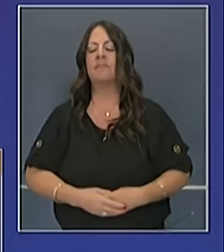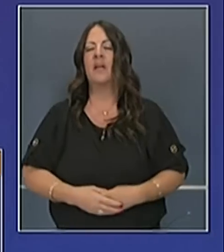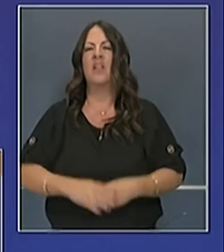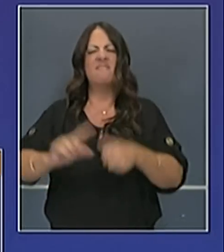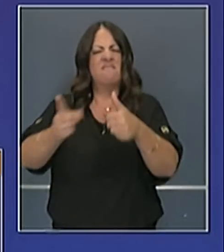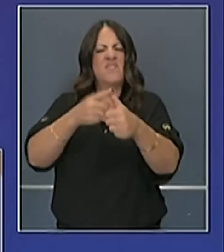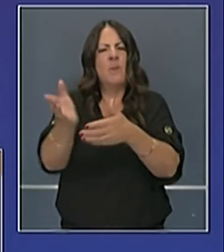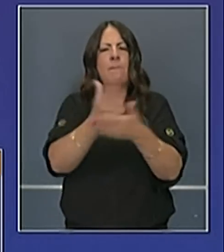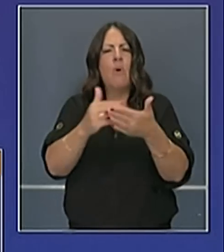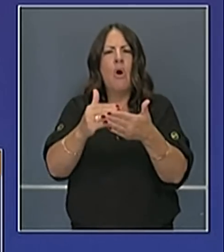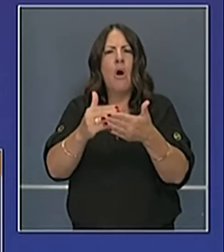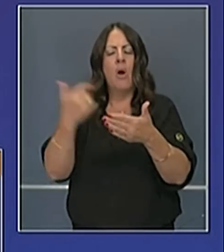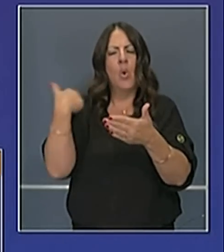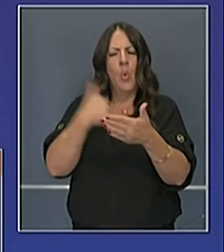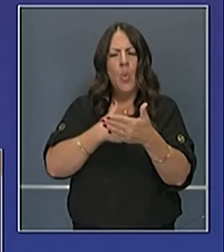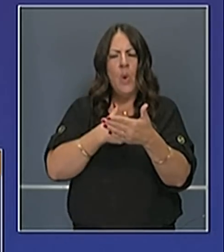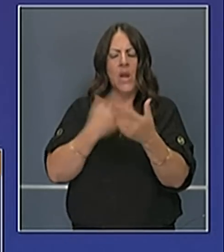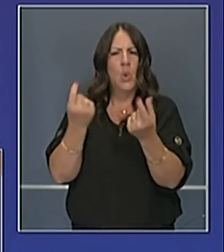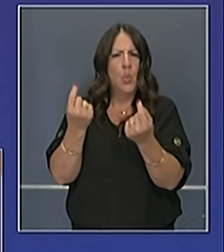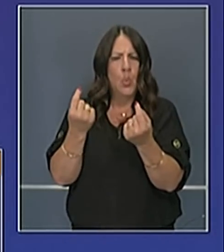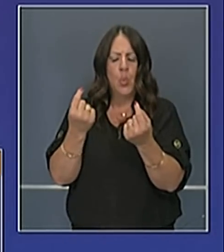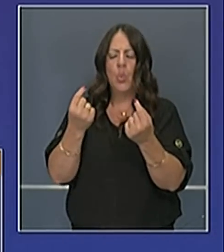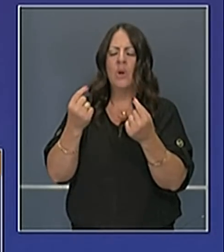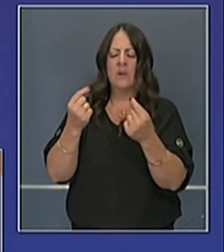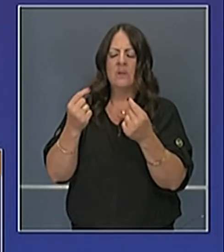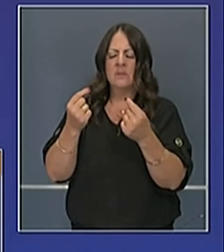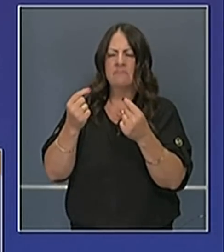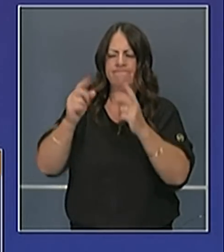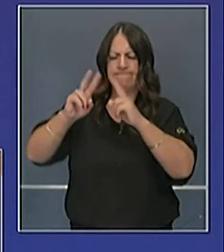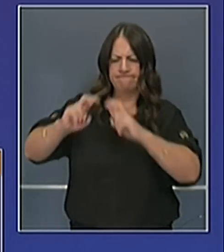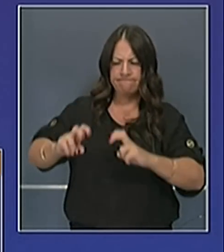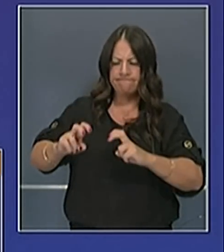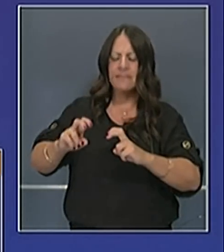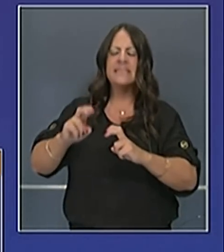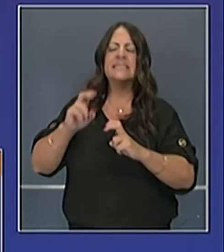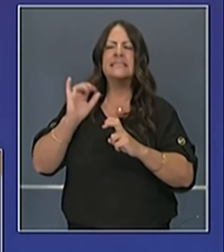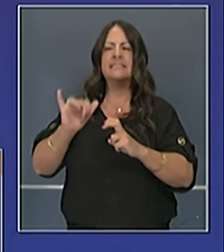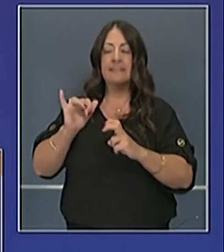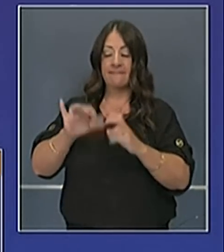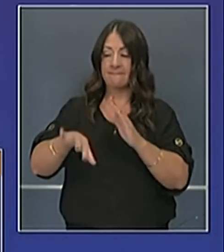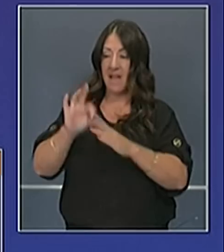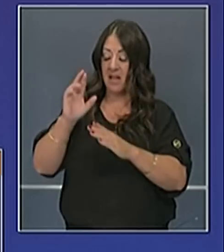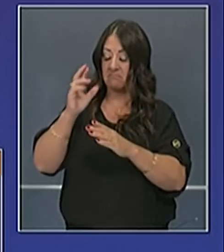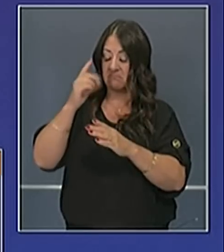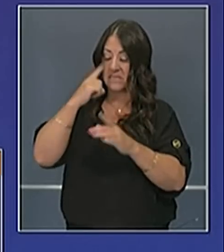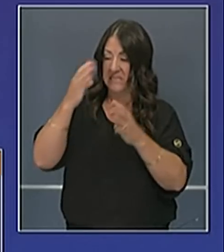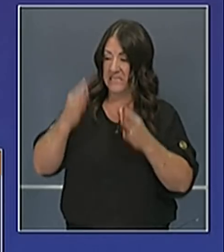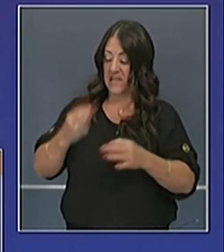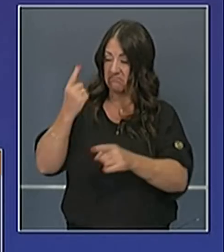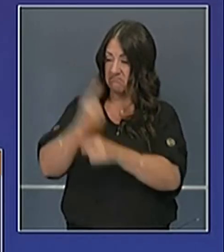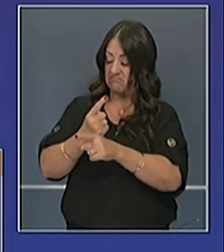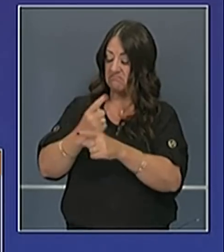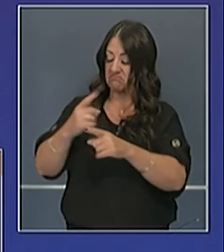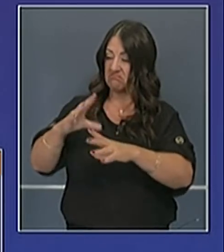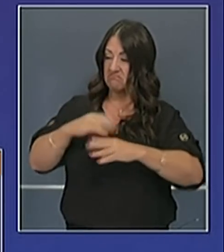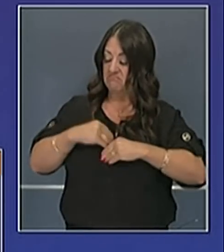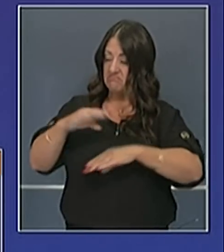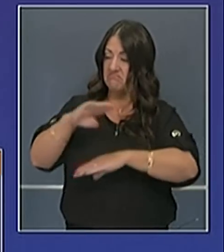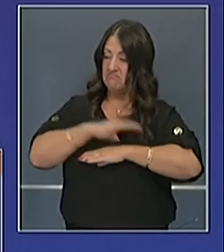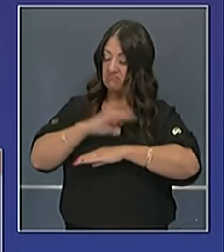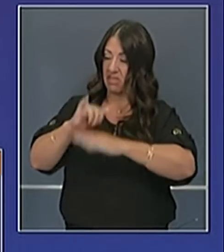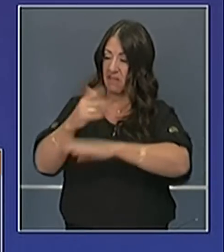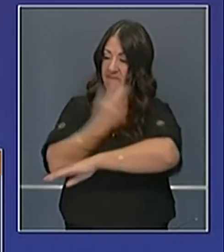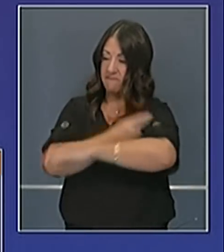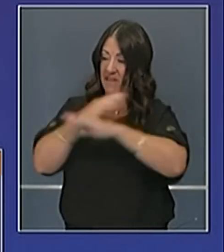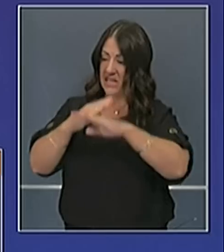phases of vaccine will likely be limited in terms of availability. Questions abound. When do we